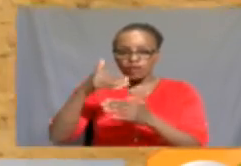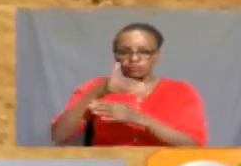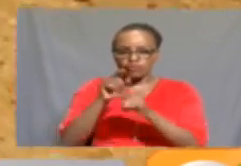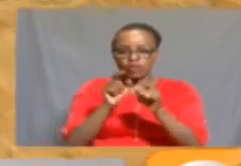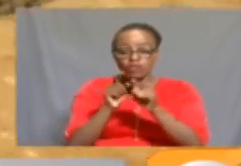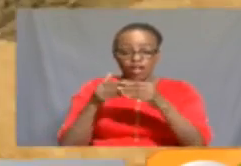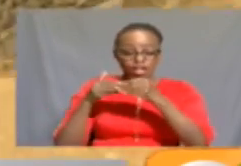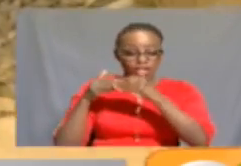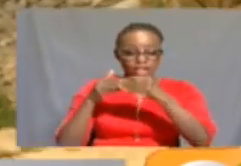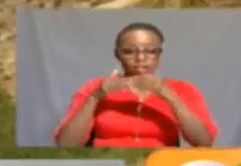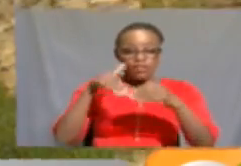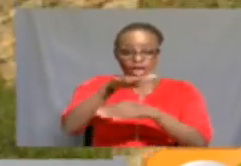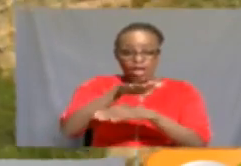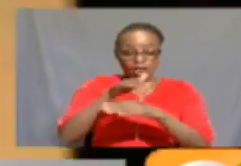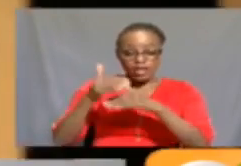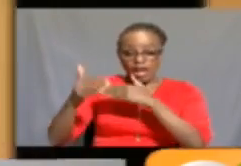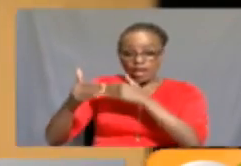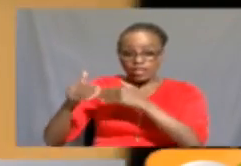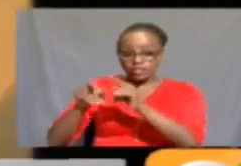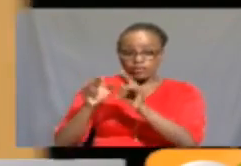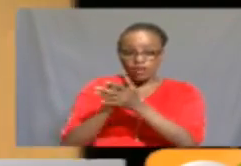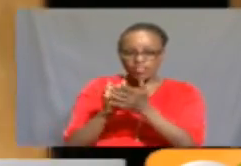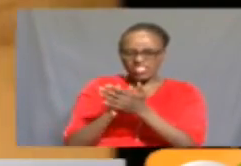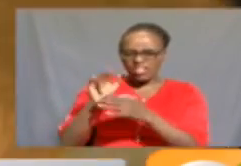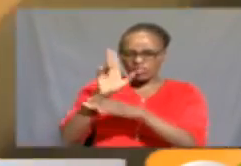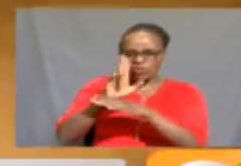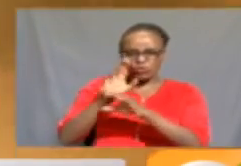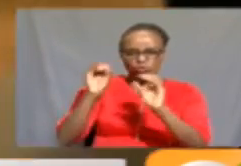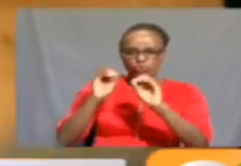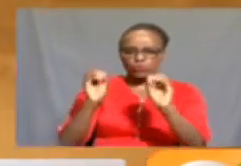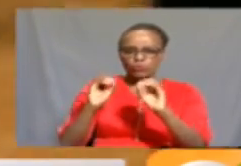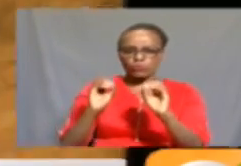translates to your destination, is near, is ironically used.